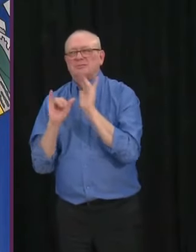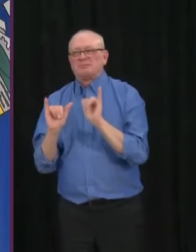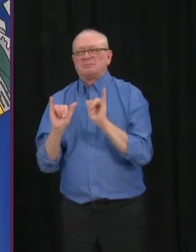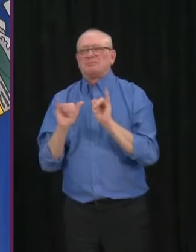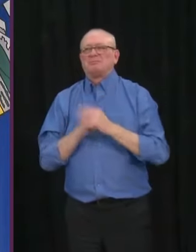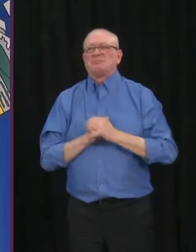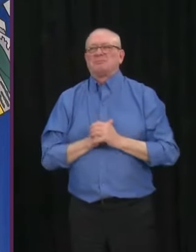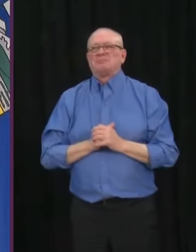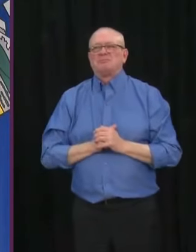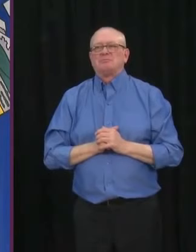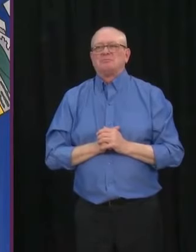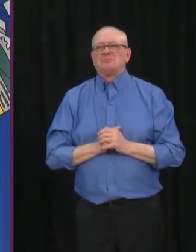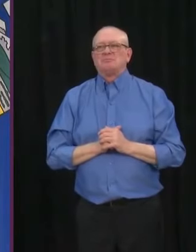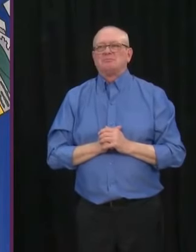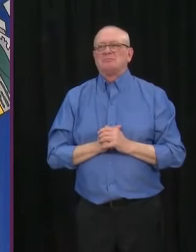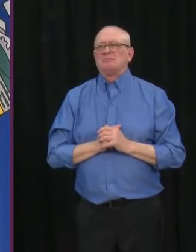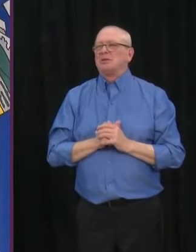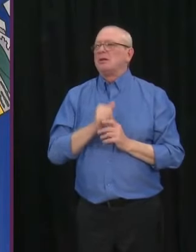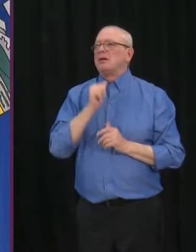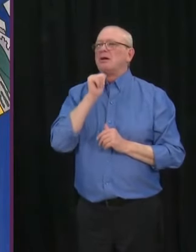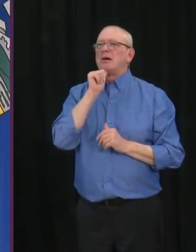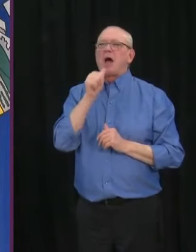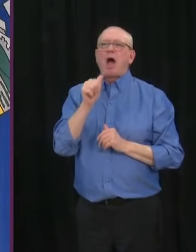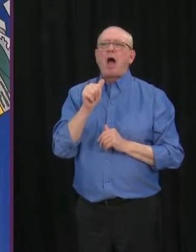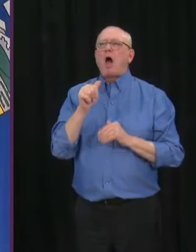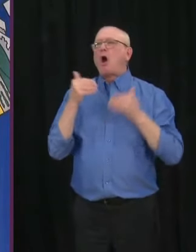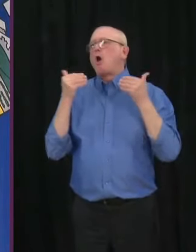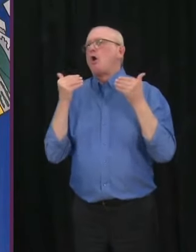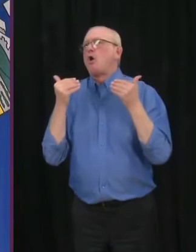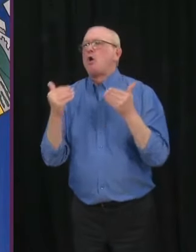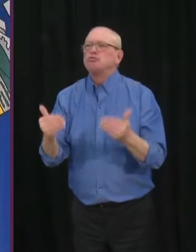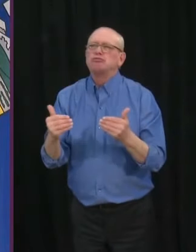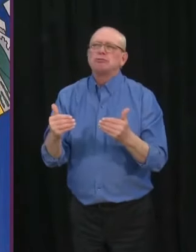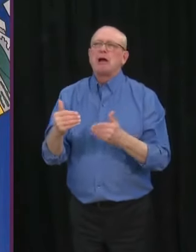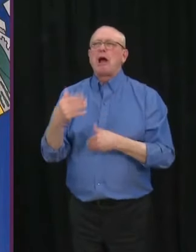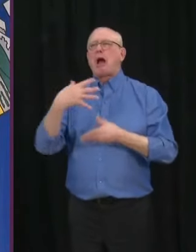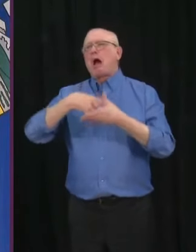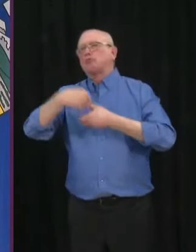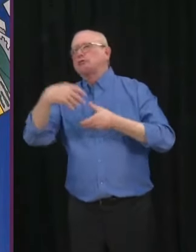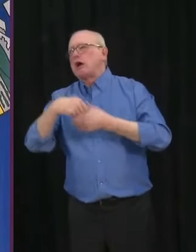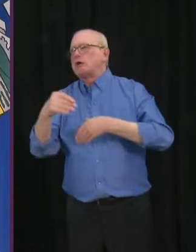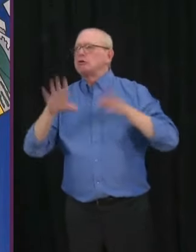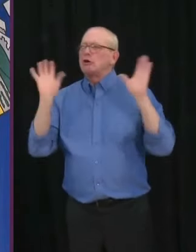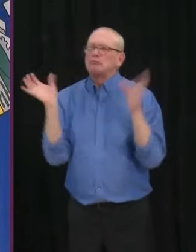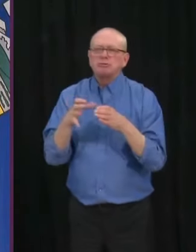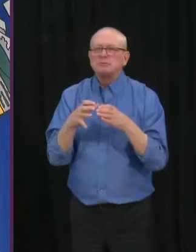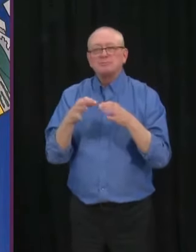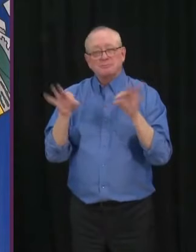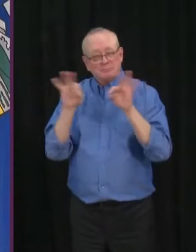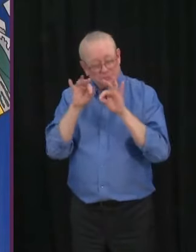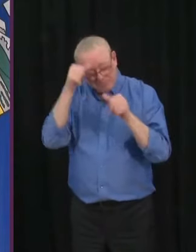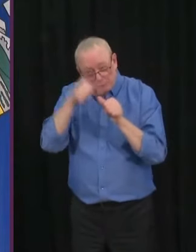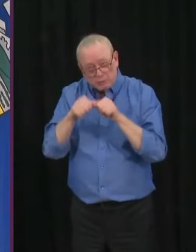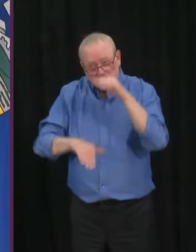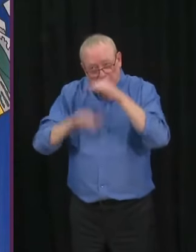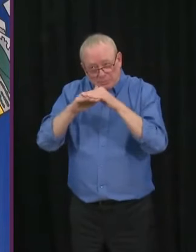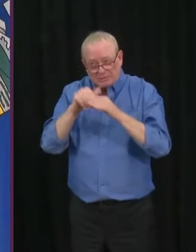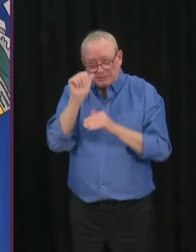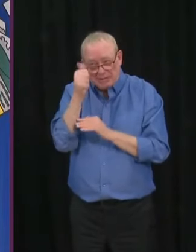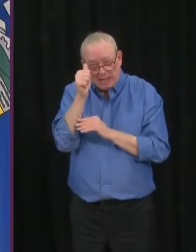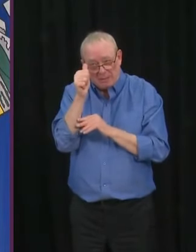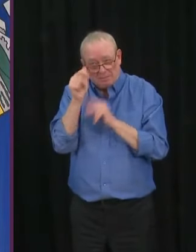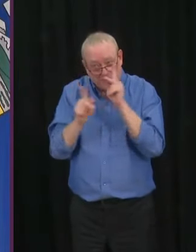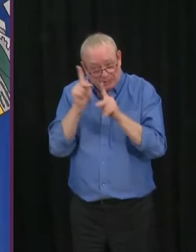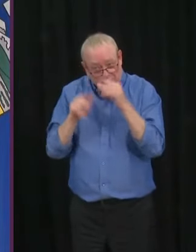services. Still restrictions on social gatherings outdoors. They're still limited to 10. Still have to wear masks. But